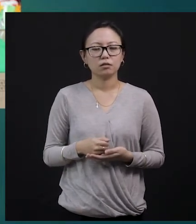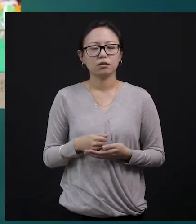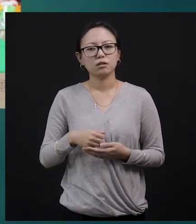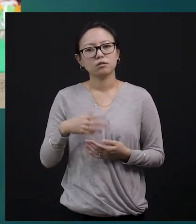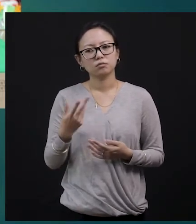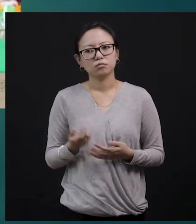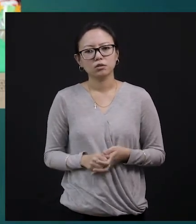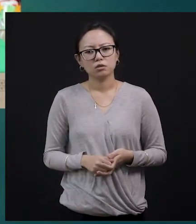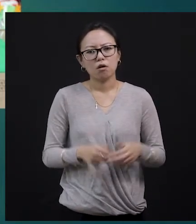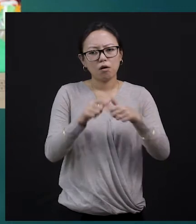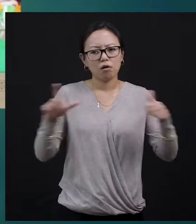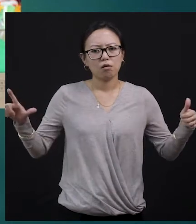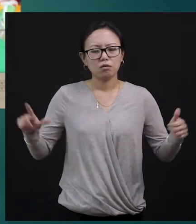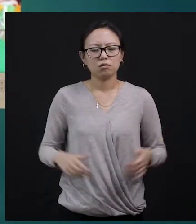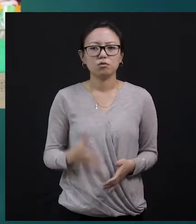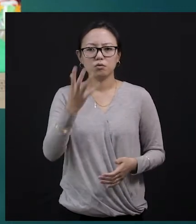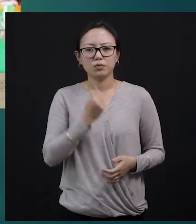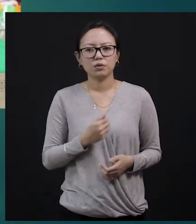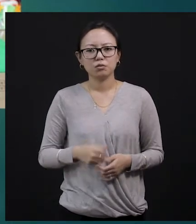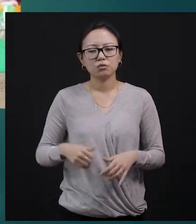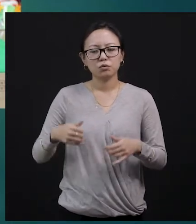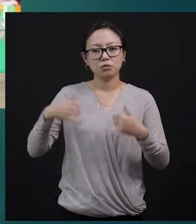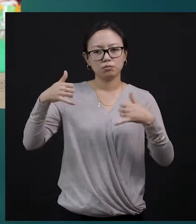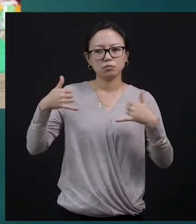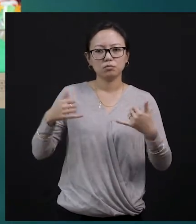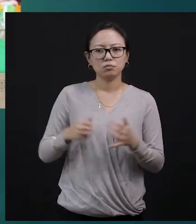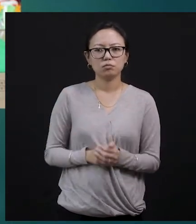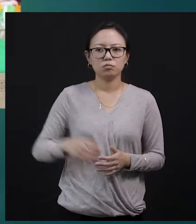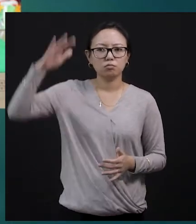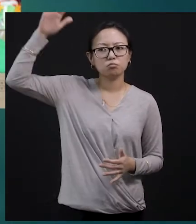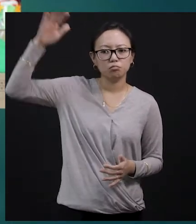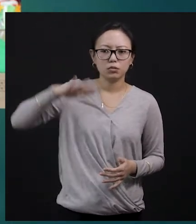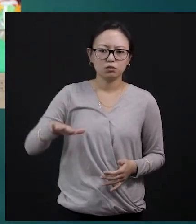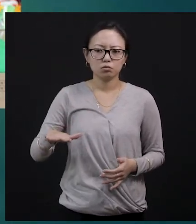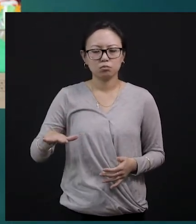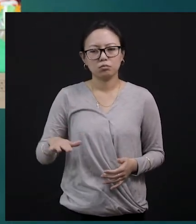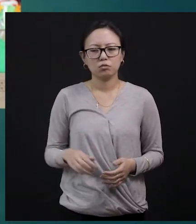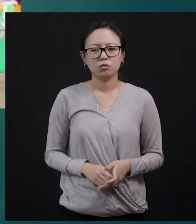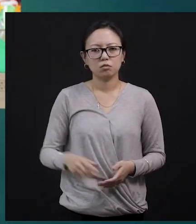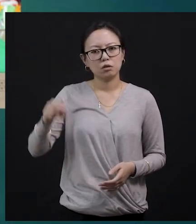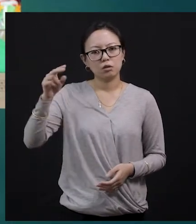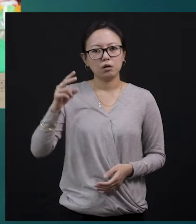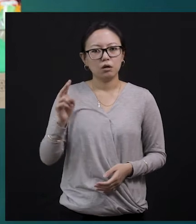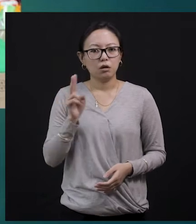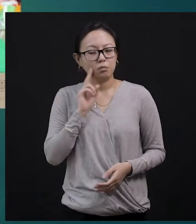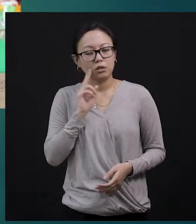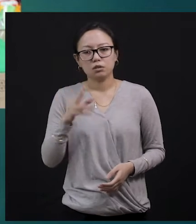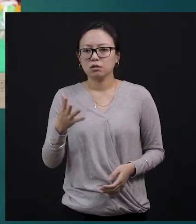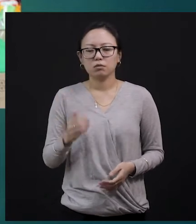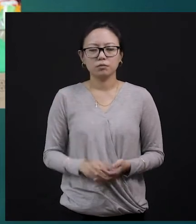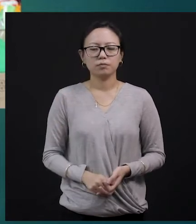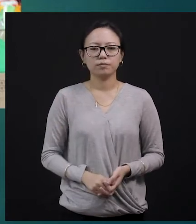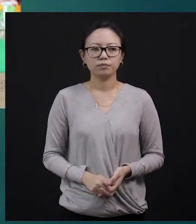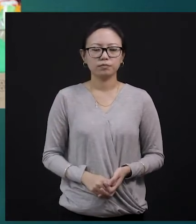want to try their luck. Sometimes they lose it, sometimes they win it. That depends on their luck. But the game that we are going to be discussing